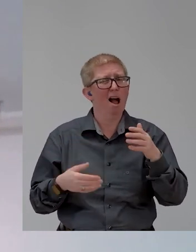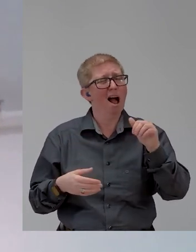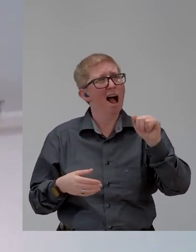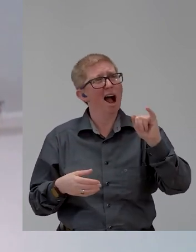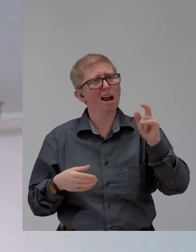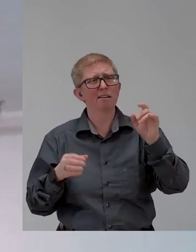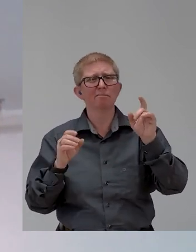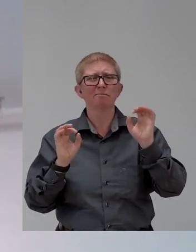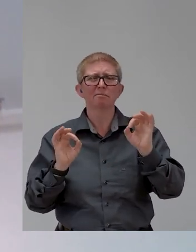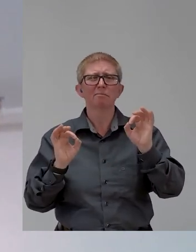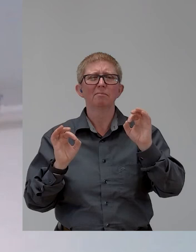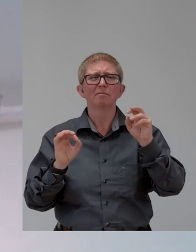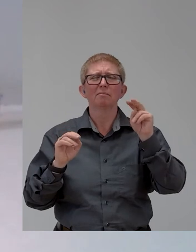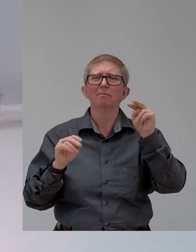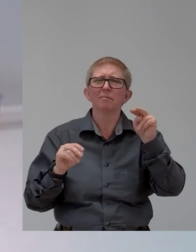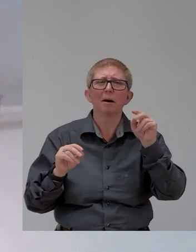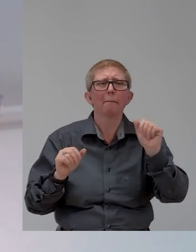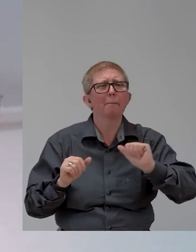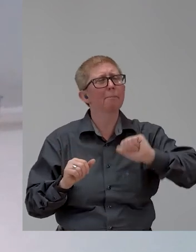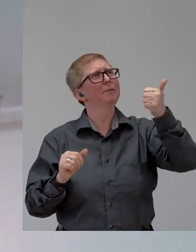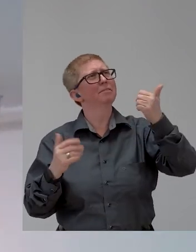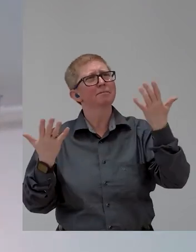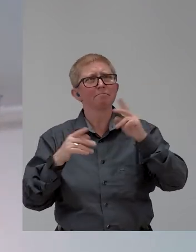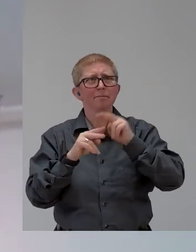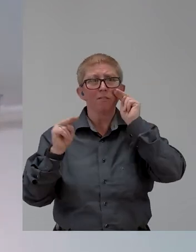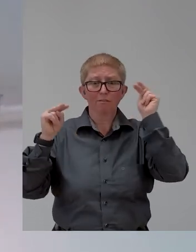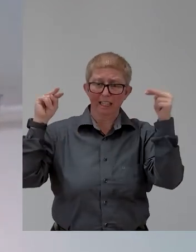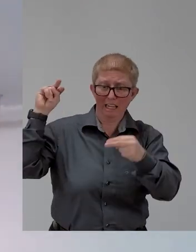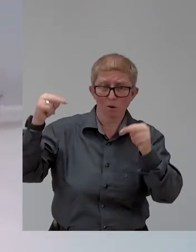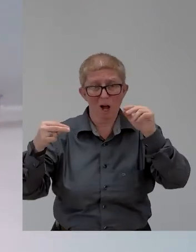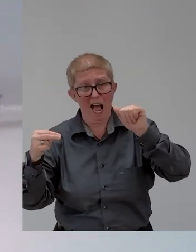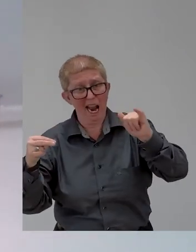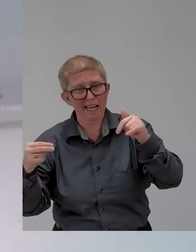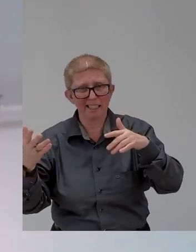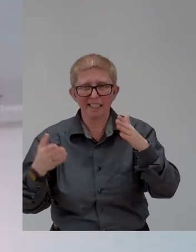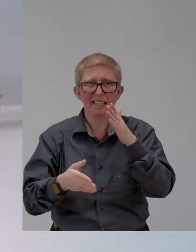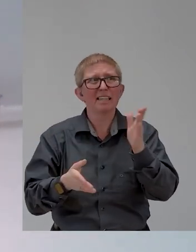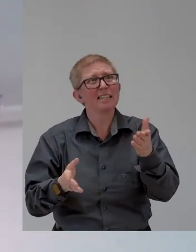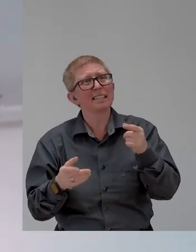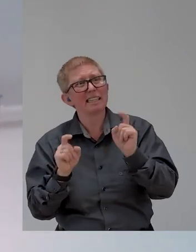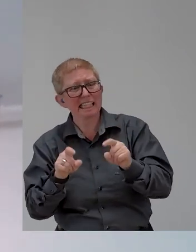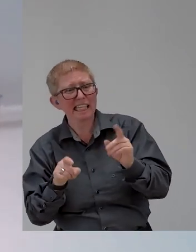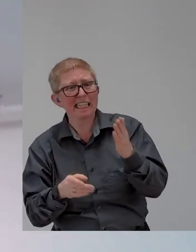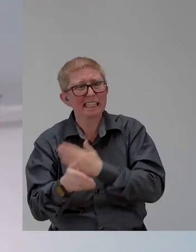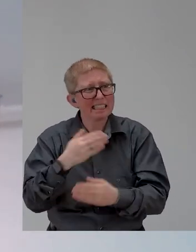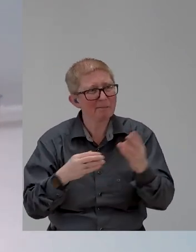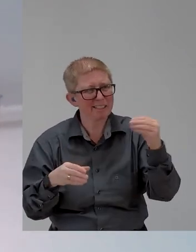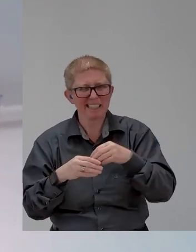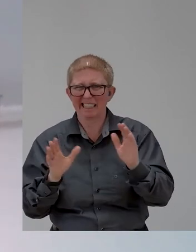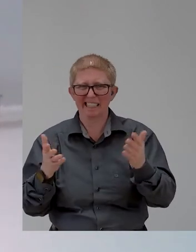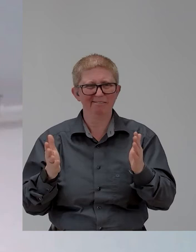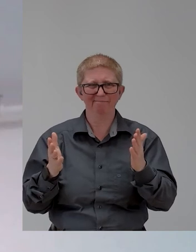priorities, and needs of people with disabilities. And that includes large data sets that relate to healthcare,